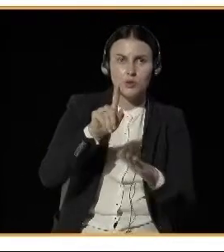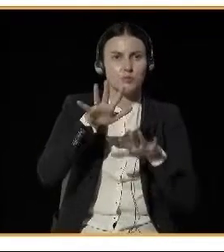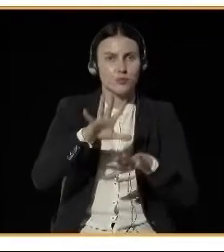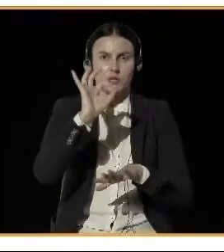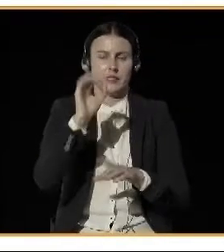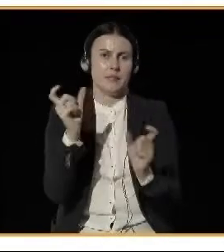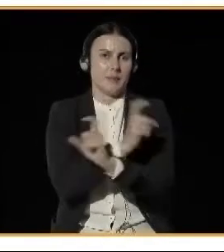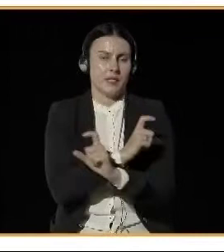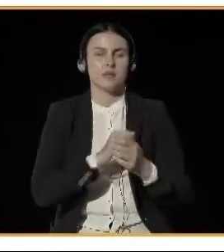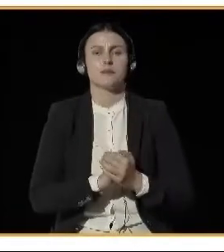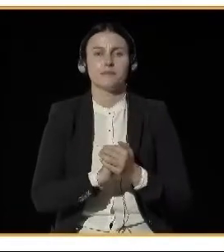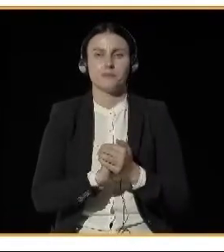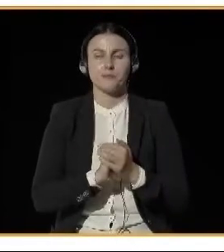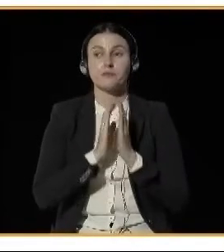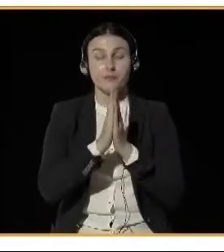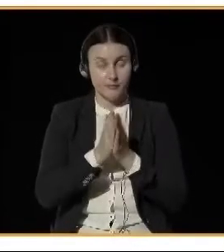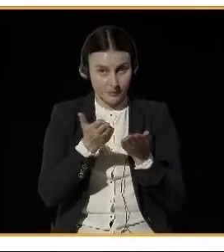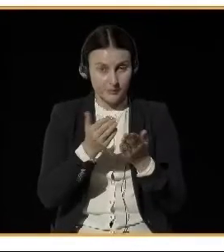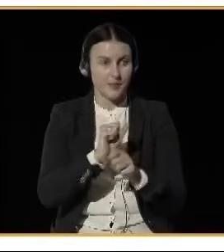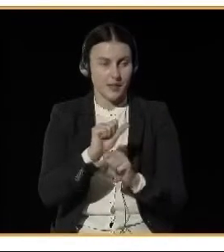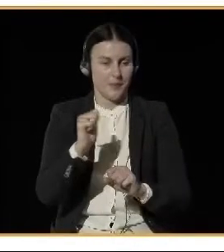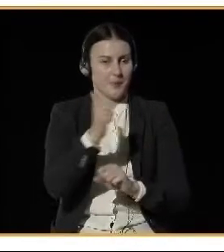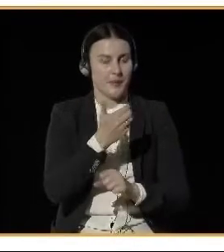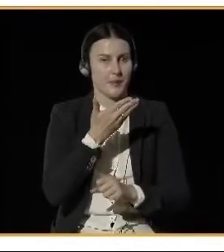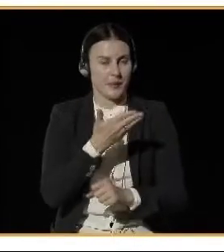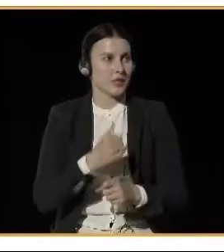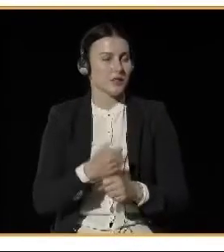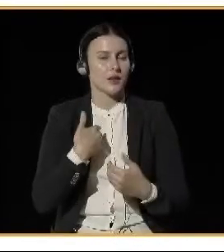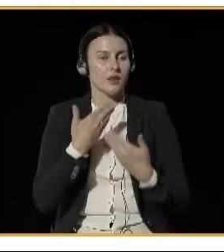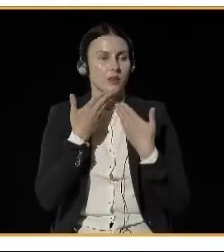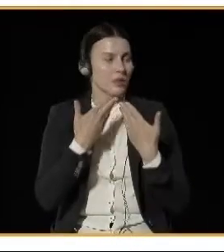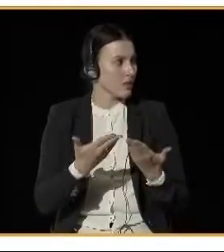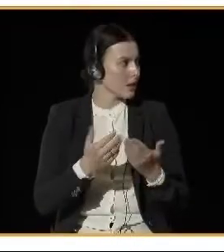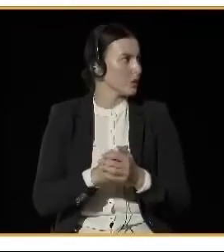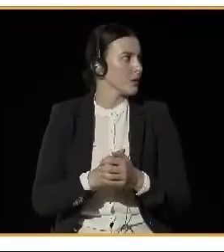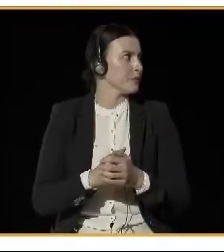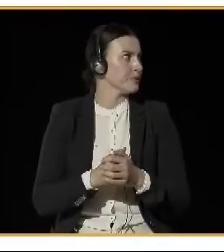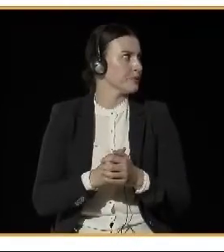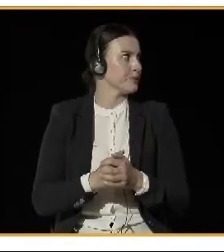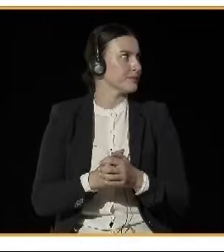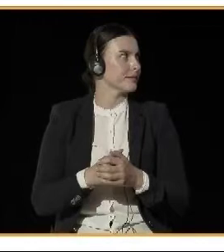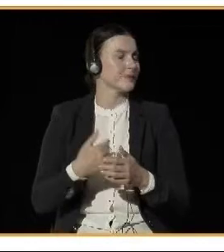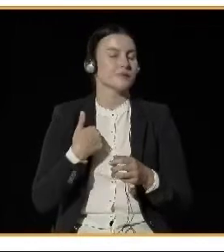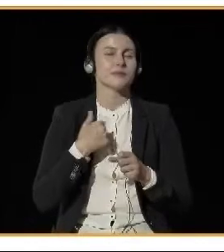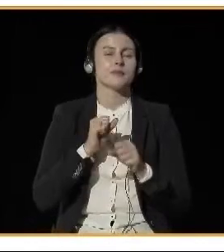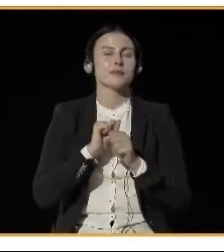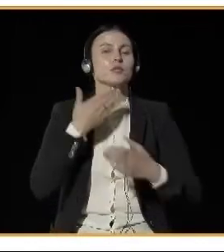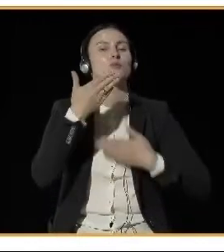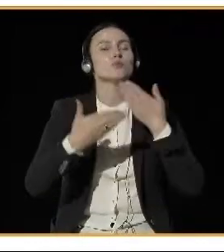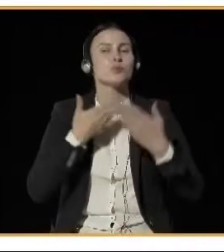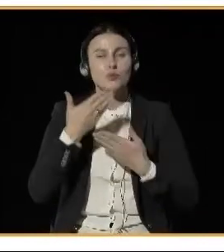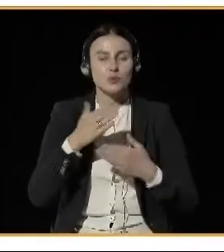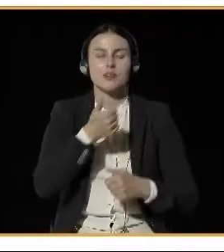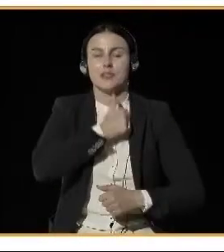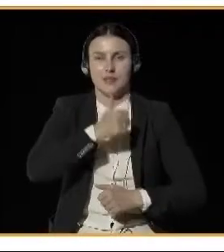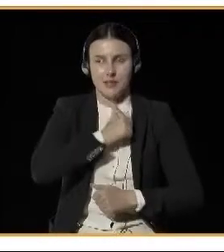Svava, you are the first. Thank you. Greetings from Iceland and a good day to you